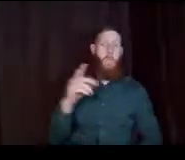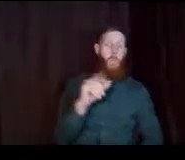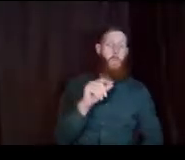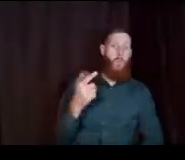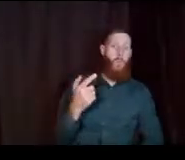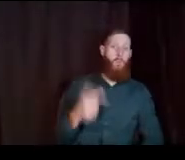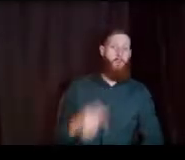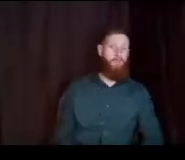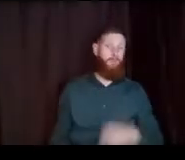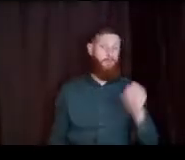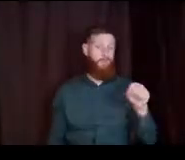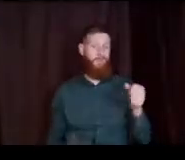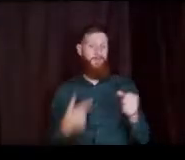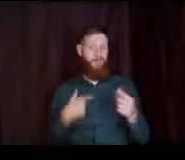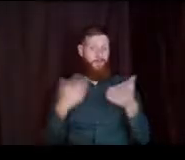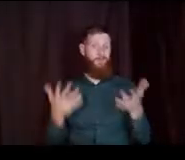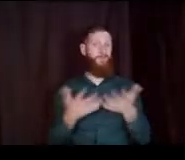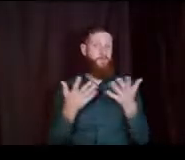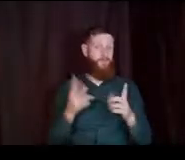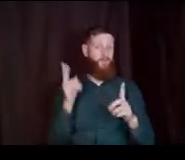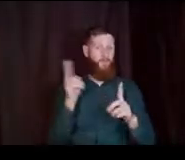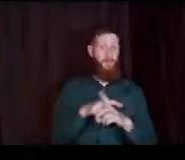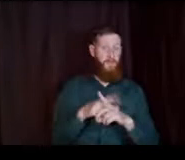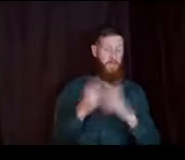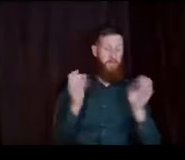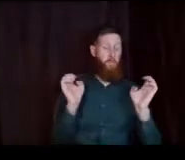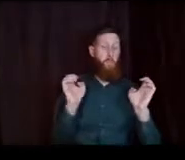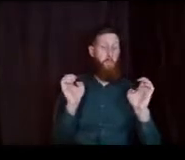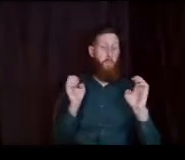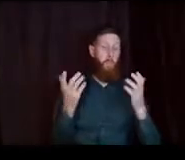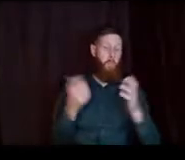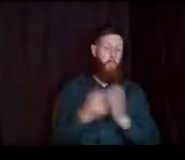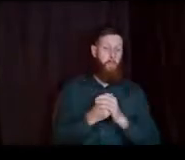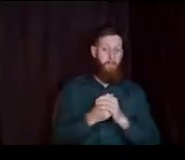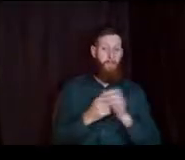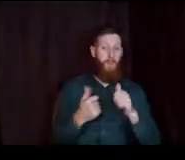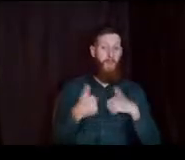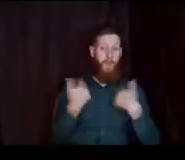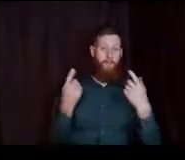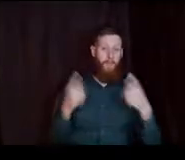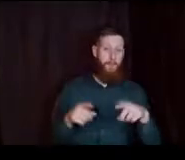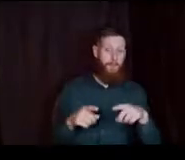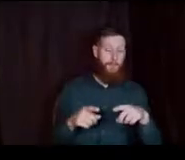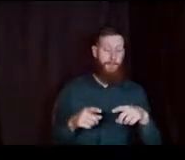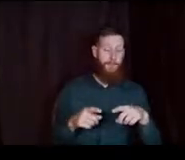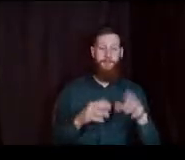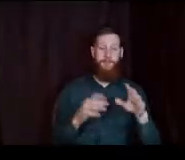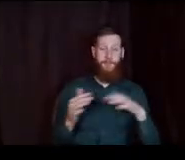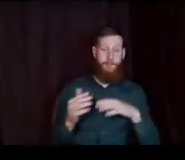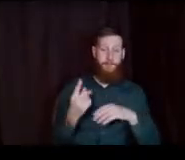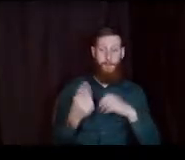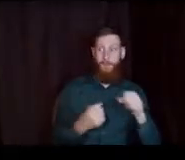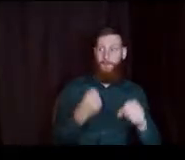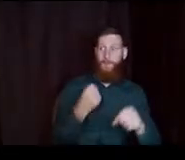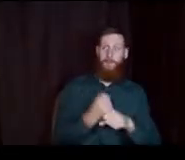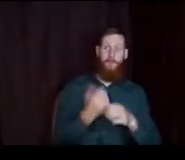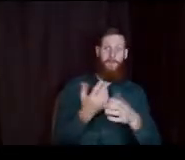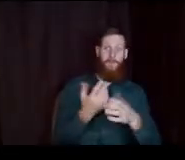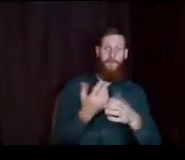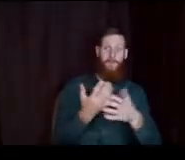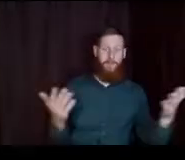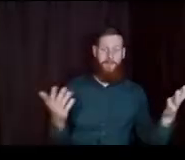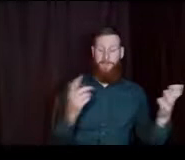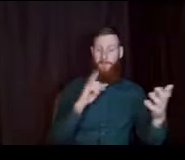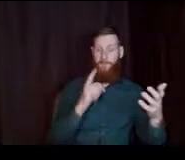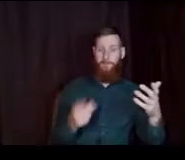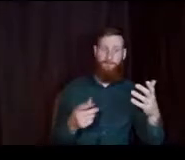highly encourage him to apply just in case. You know, life happens and especially in a year where kind of things have been kind of